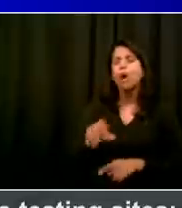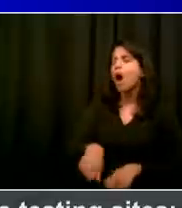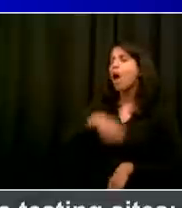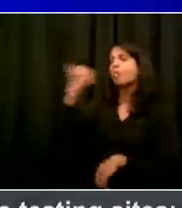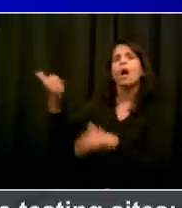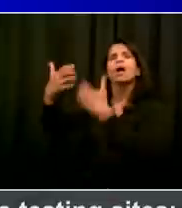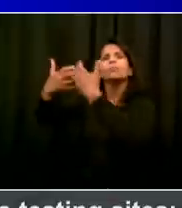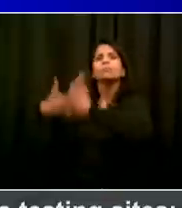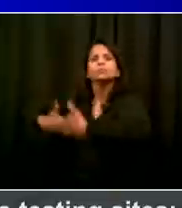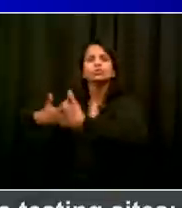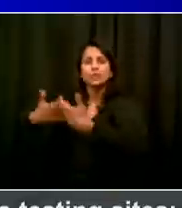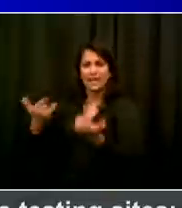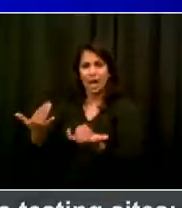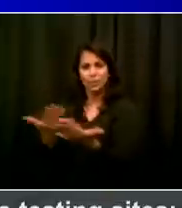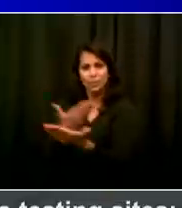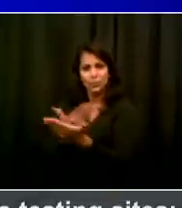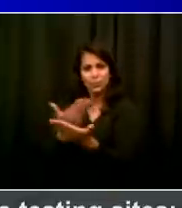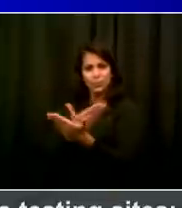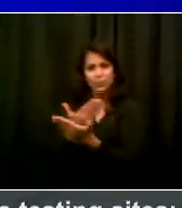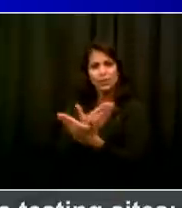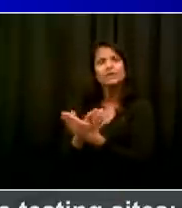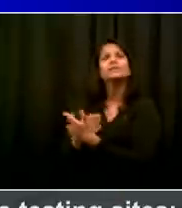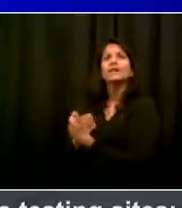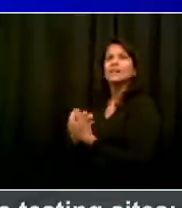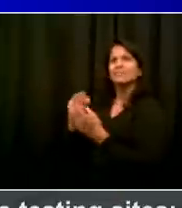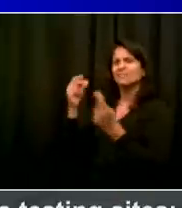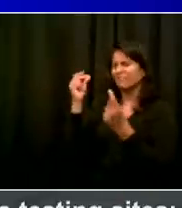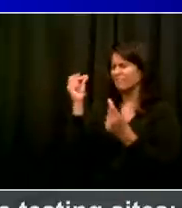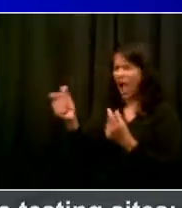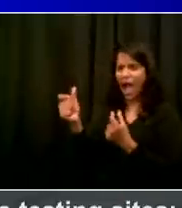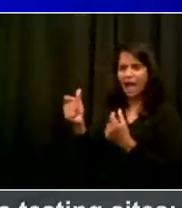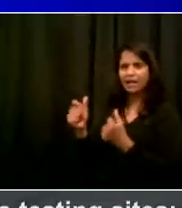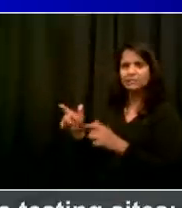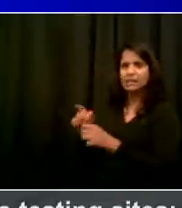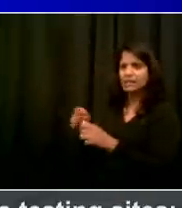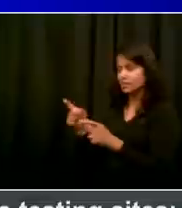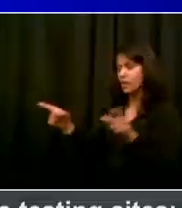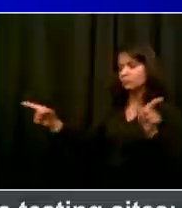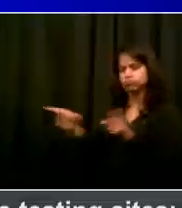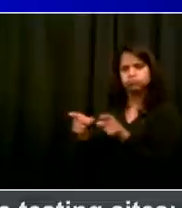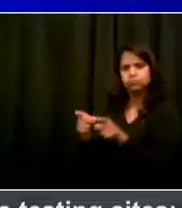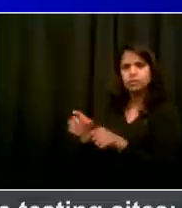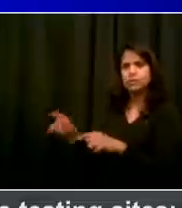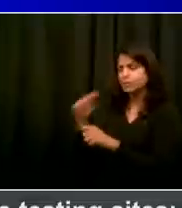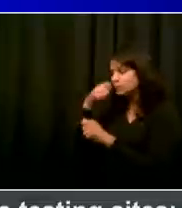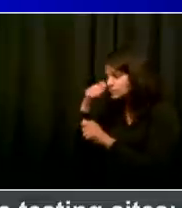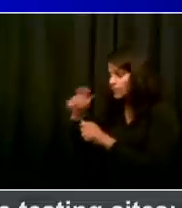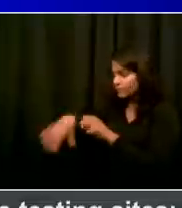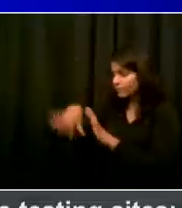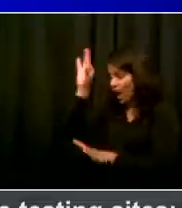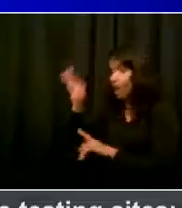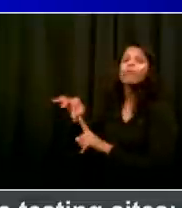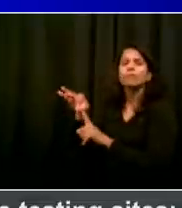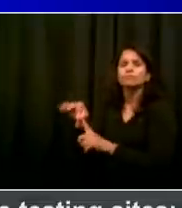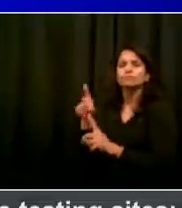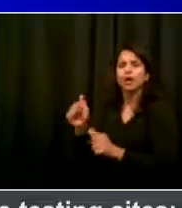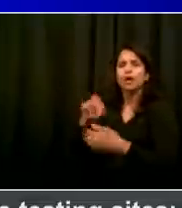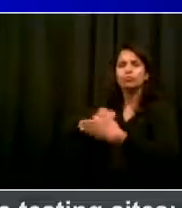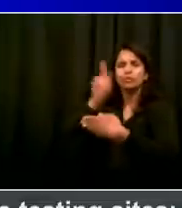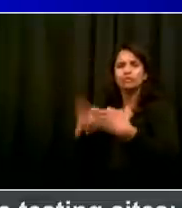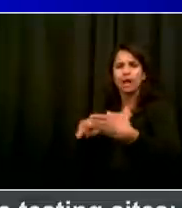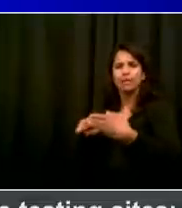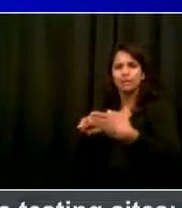you using antigen tests? Because we're worried about false positives. And I said, no, these are pure PCR tests.